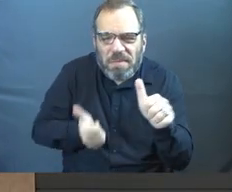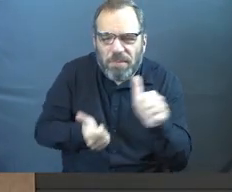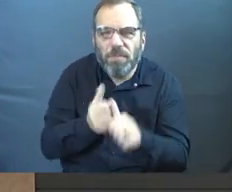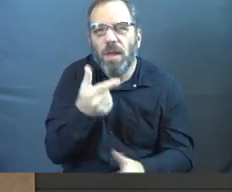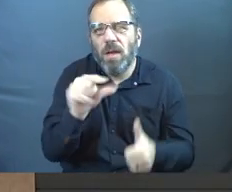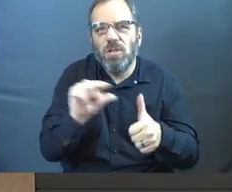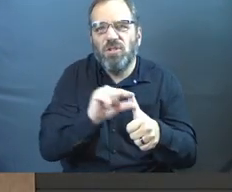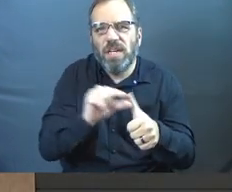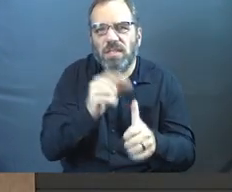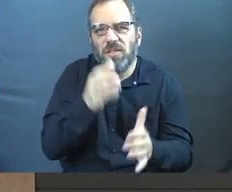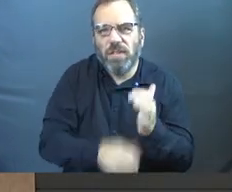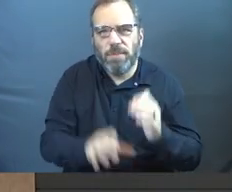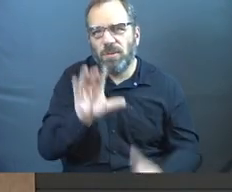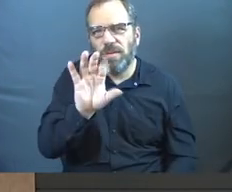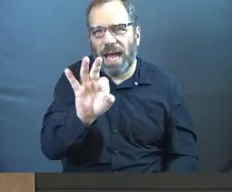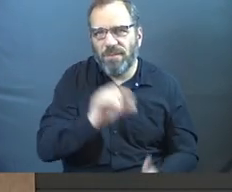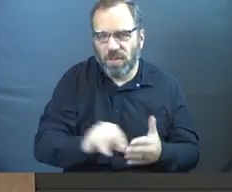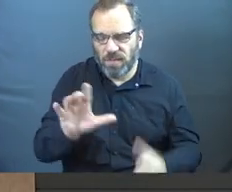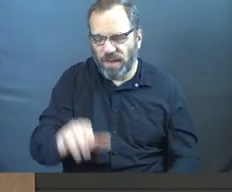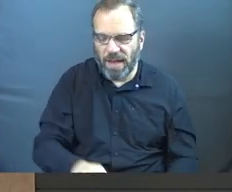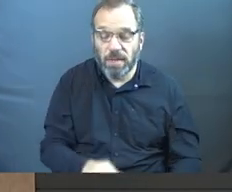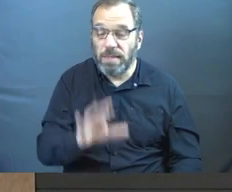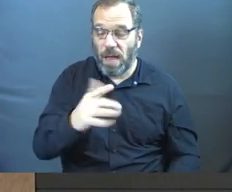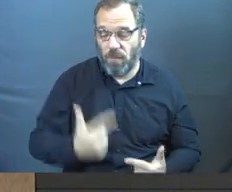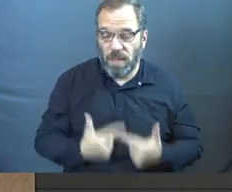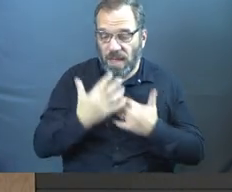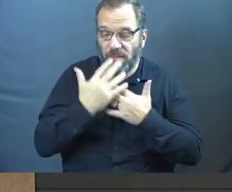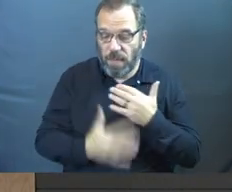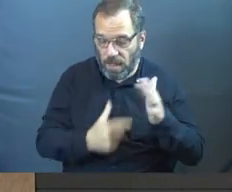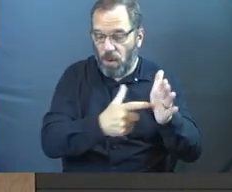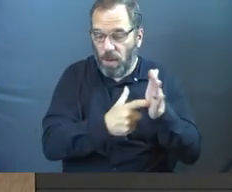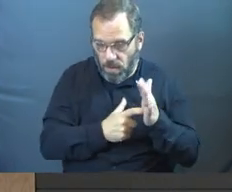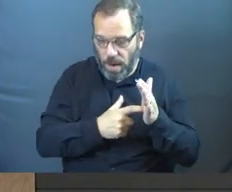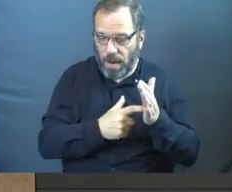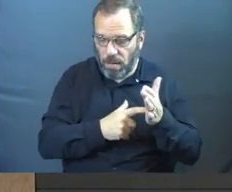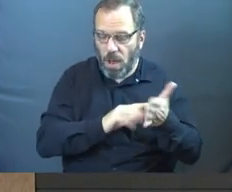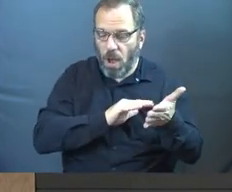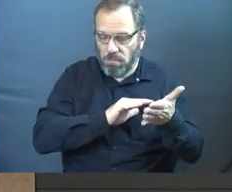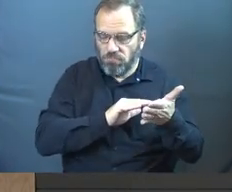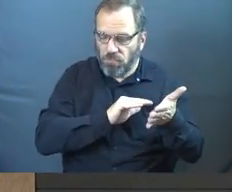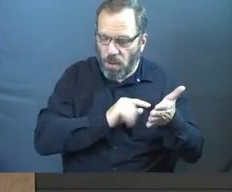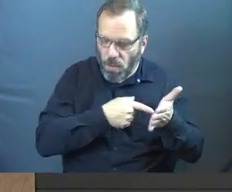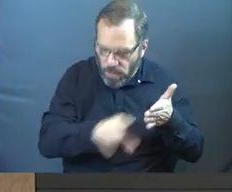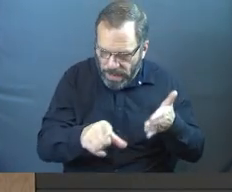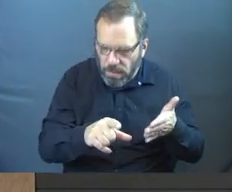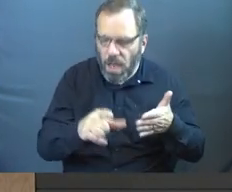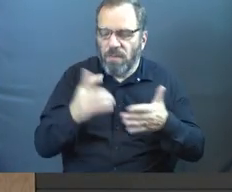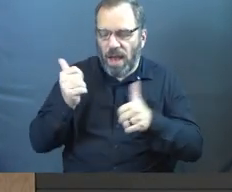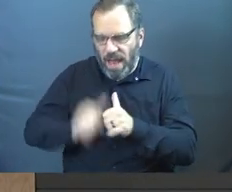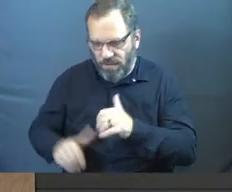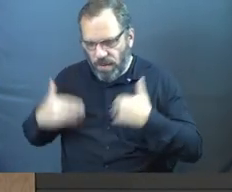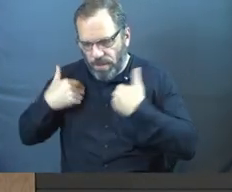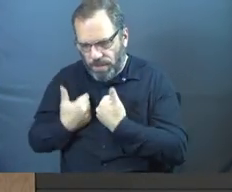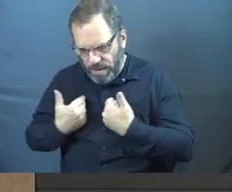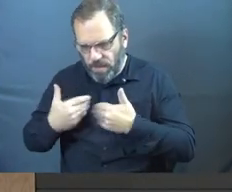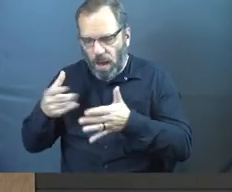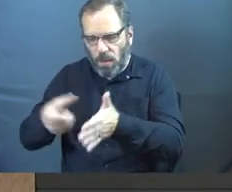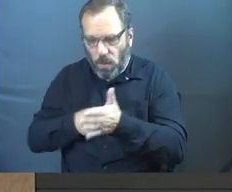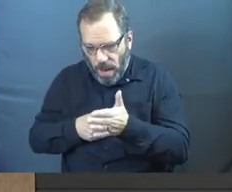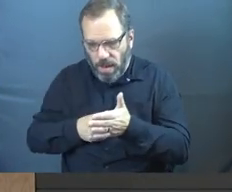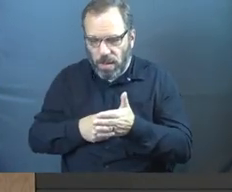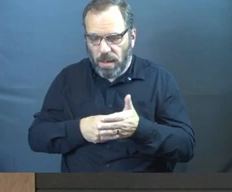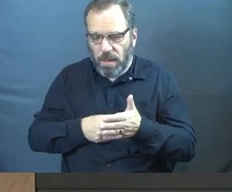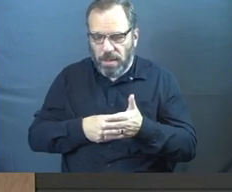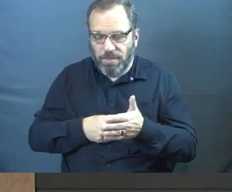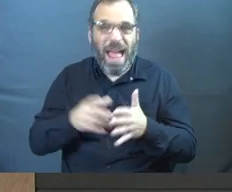This is Genesis 9, 5. And it says, for your lifeblood, I will require a reckoning. From every beast, I will require it. And from man, now